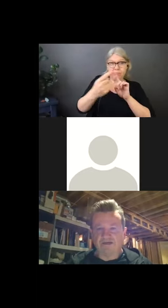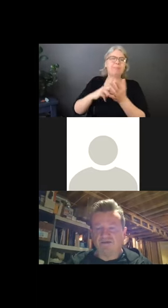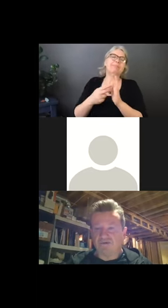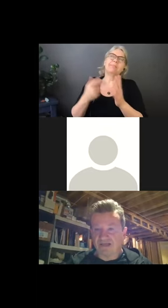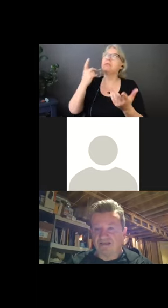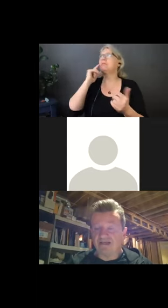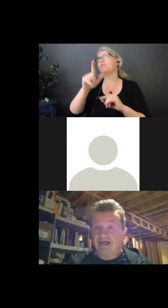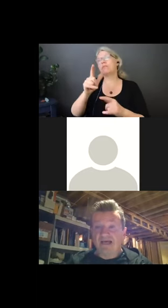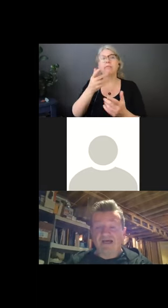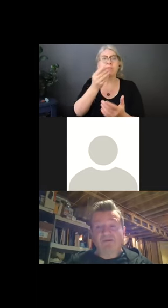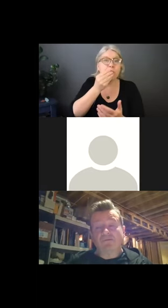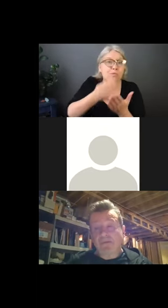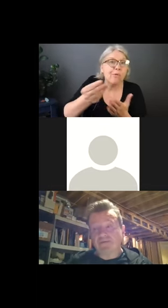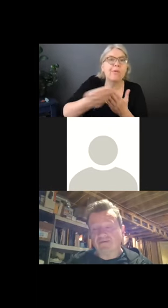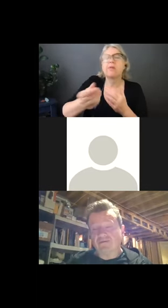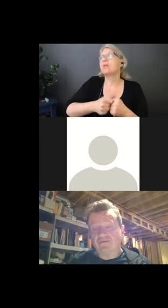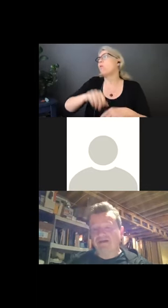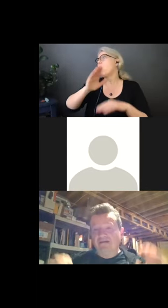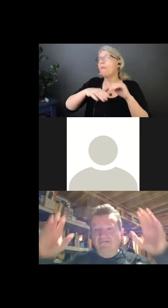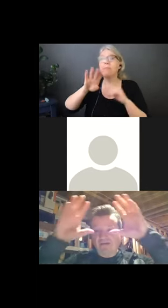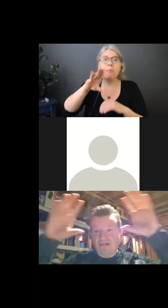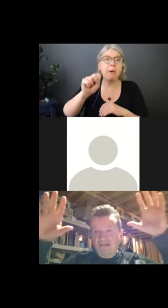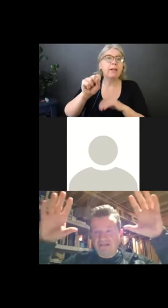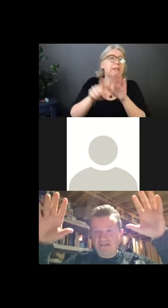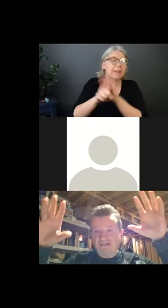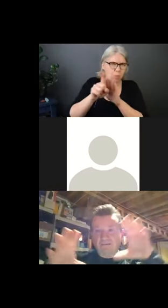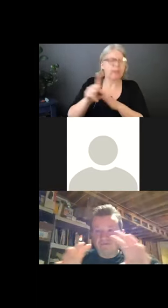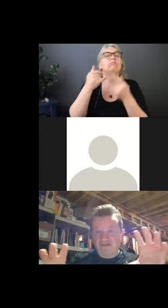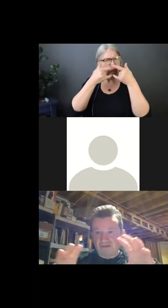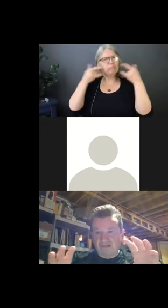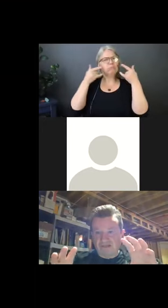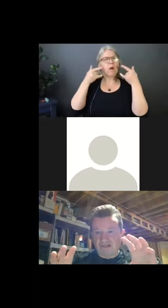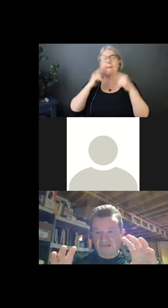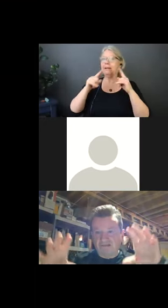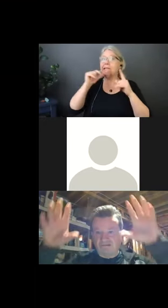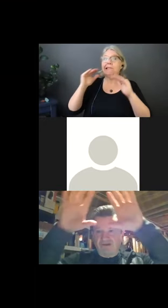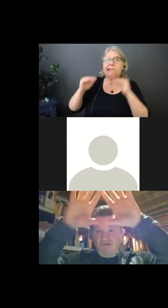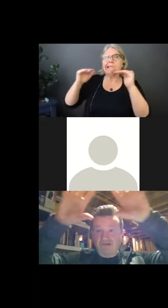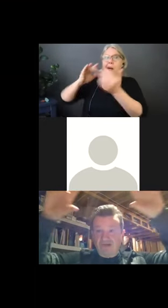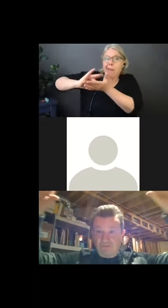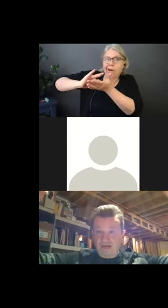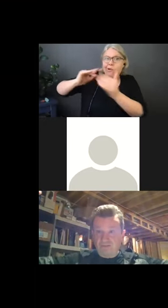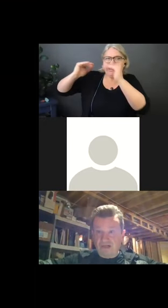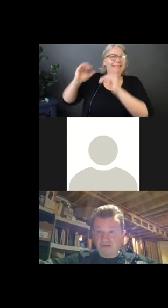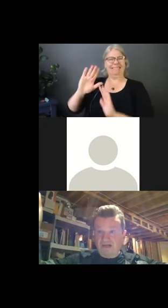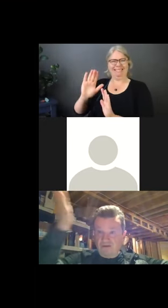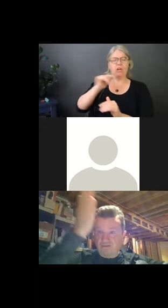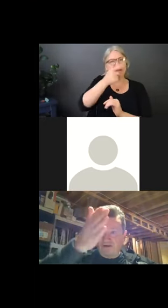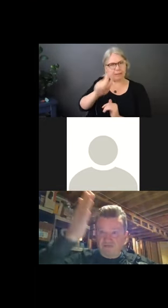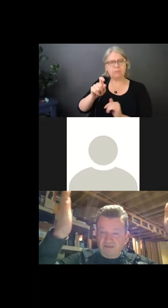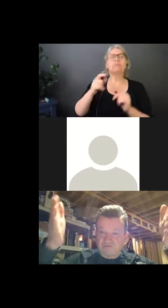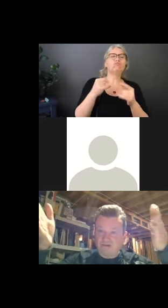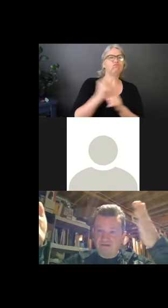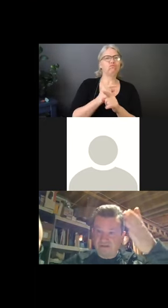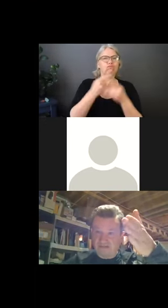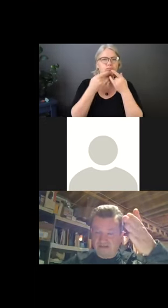those things. again, remember, we have federal legislation and provincial legislation. So federal is that big umbrella and all the